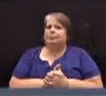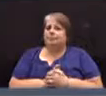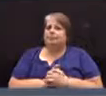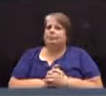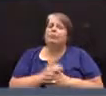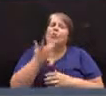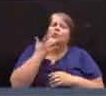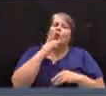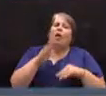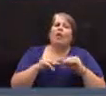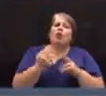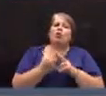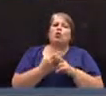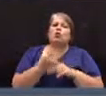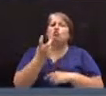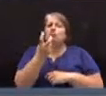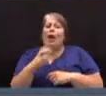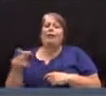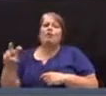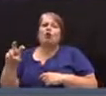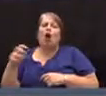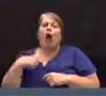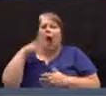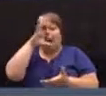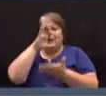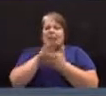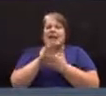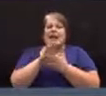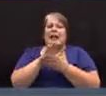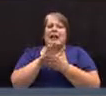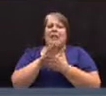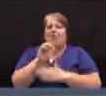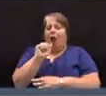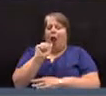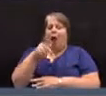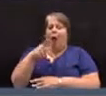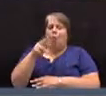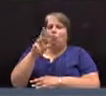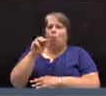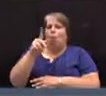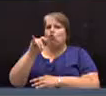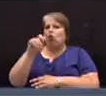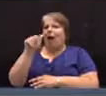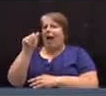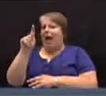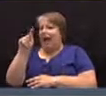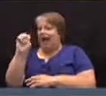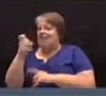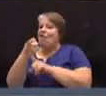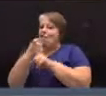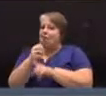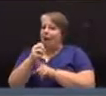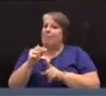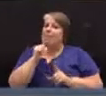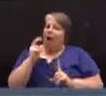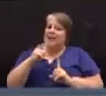Rather than use the word transferring, I believe appropriate from the fund balance is a